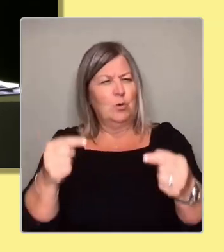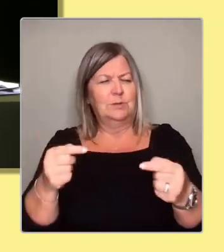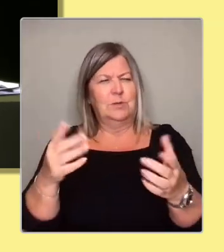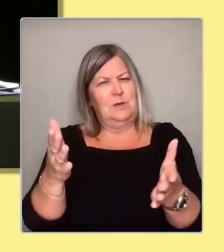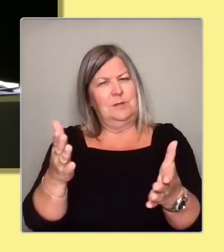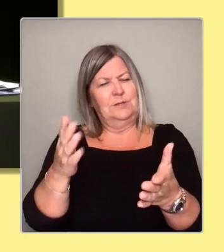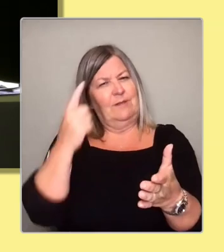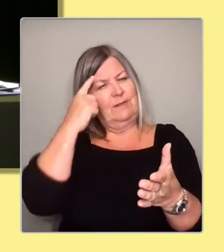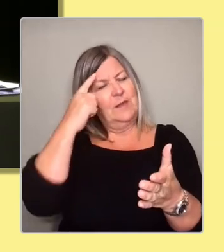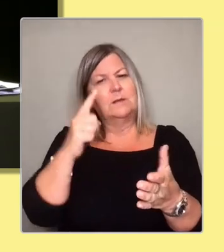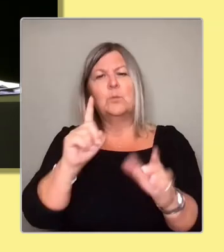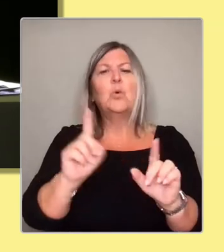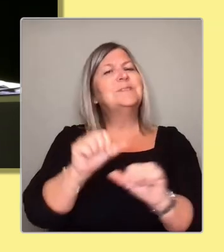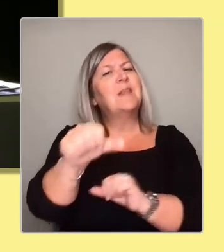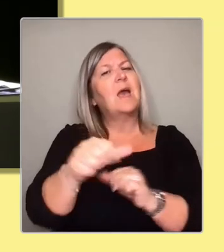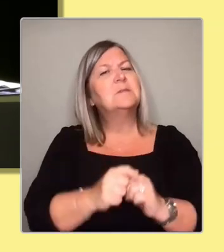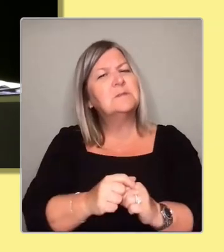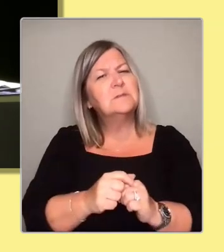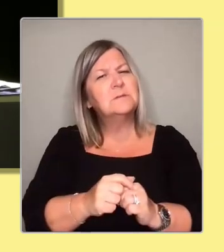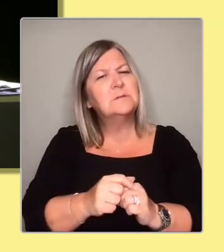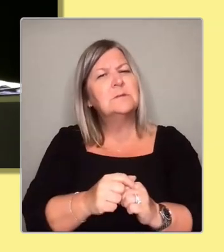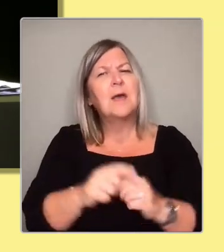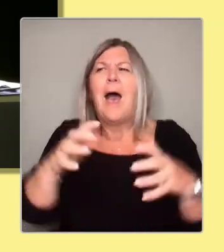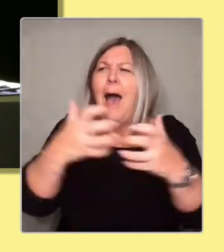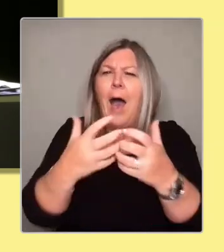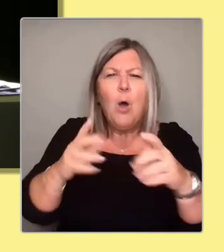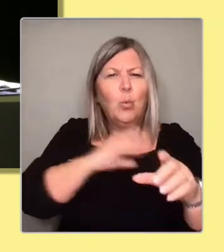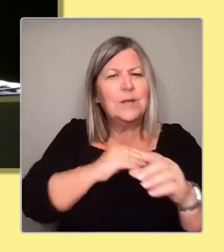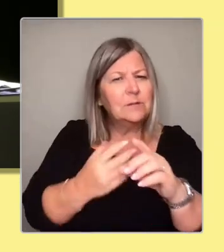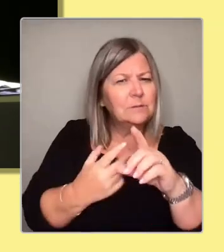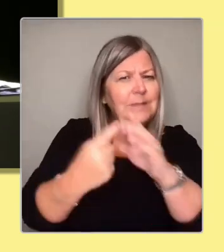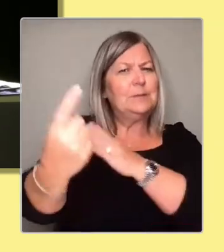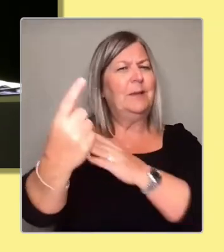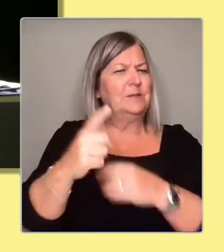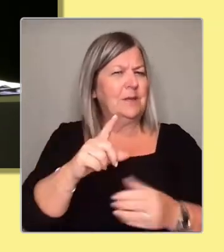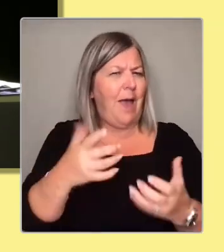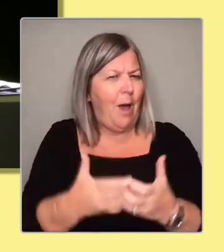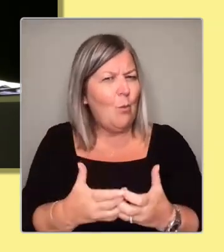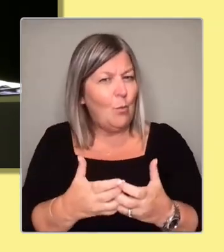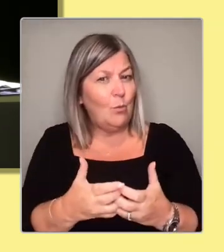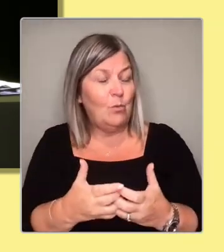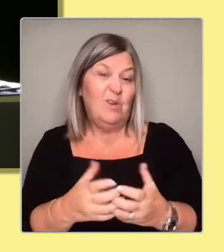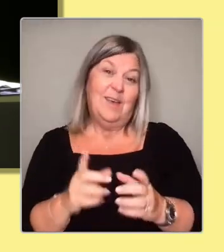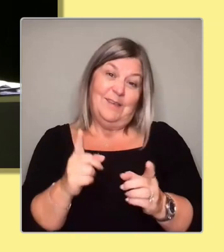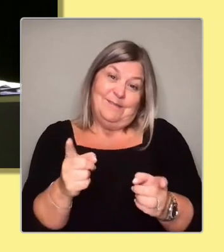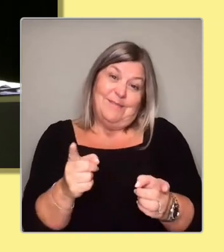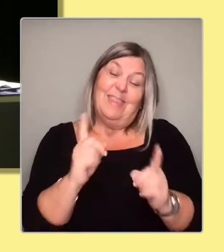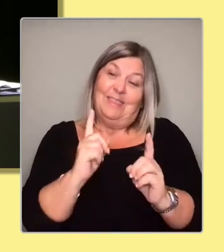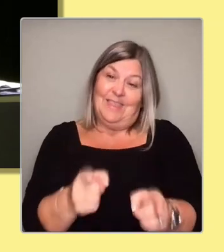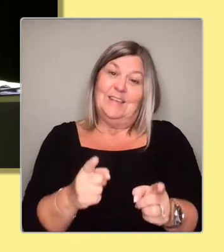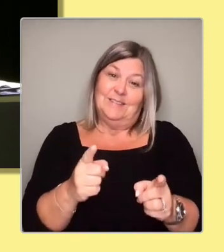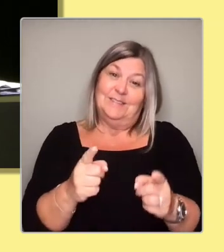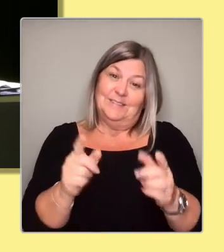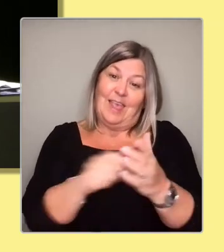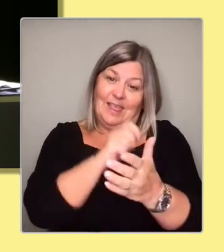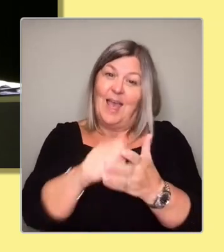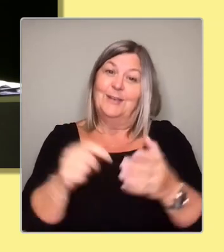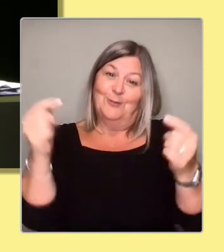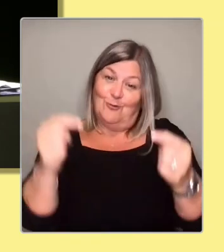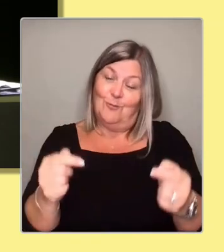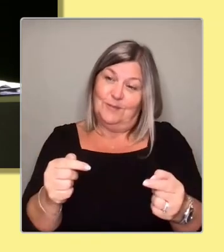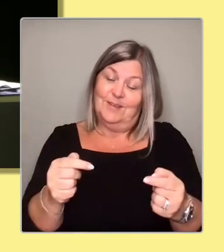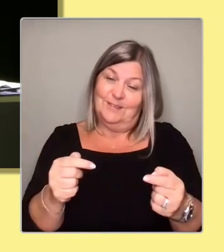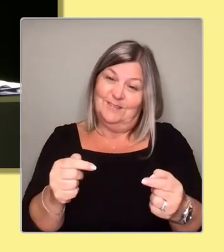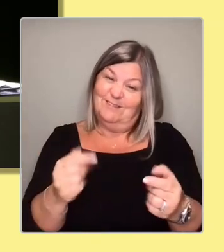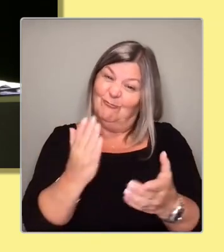to independence. Because this election contest is about independence. It's about who's best equipped and who has the best plan to